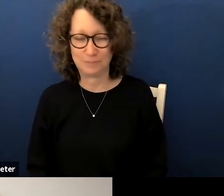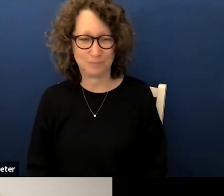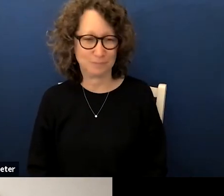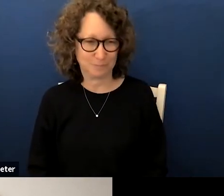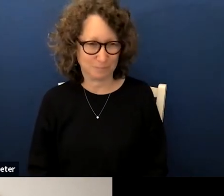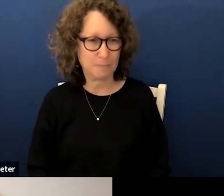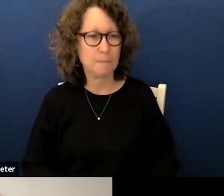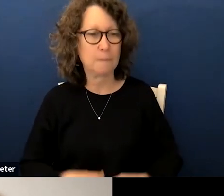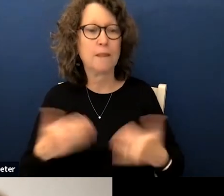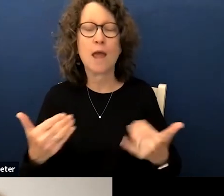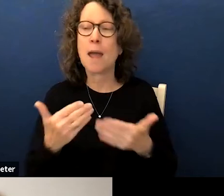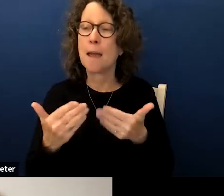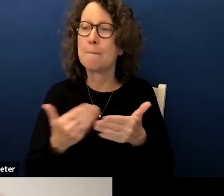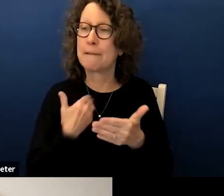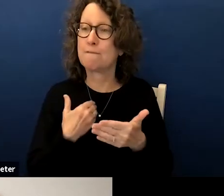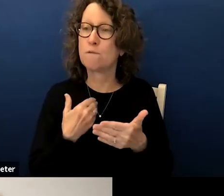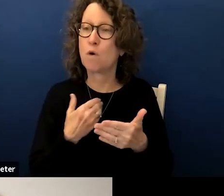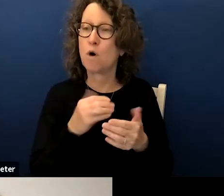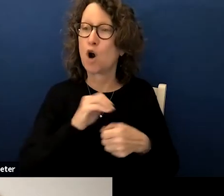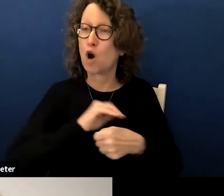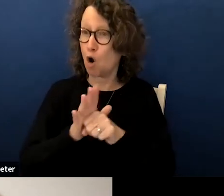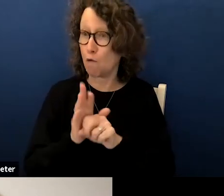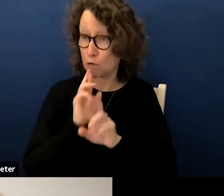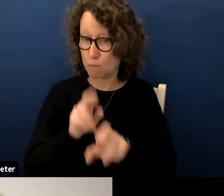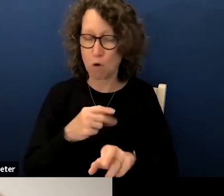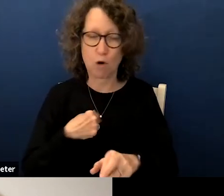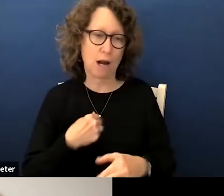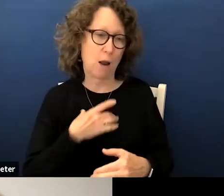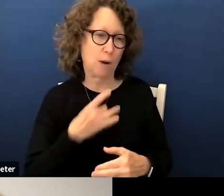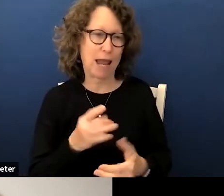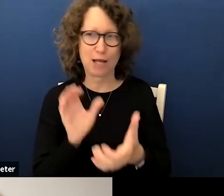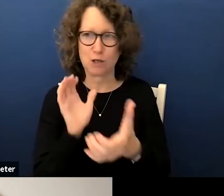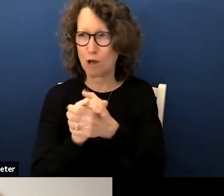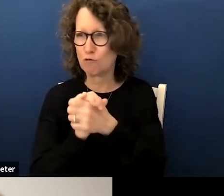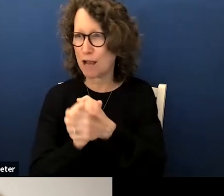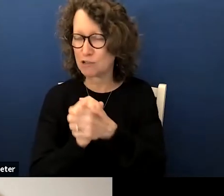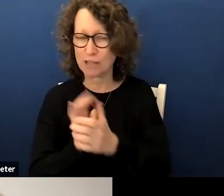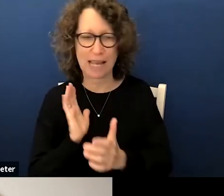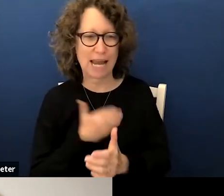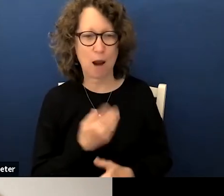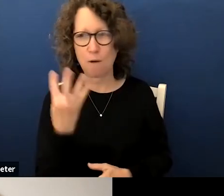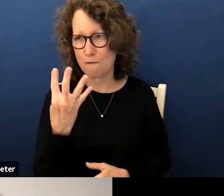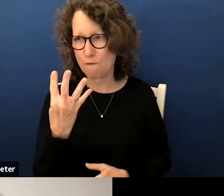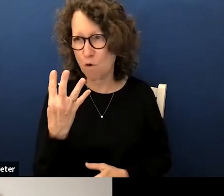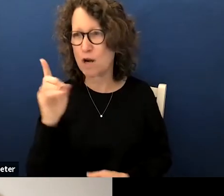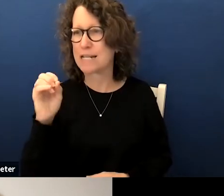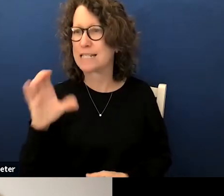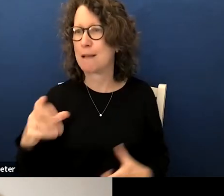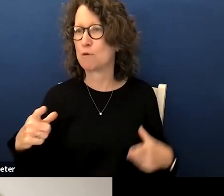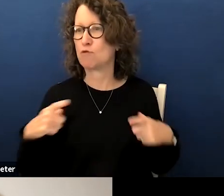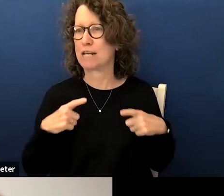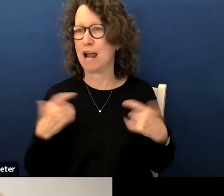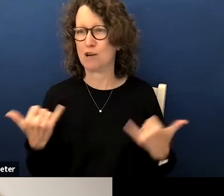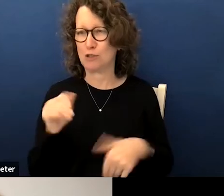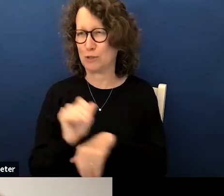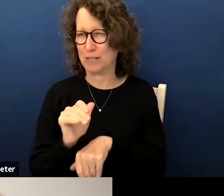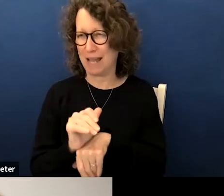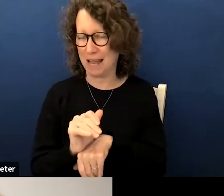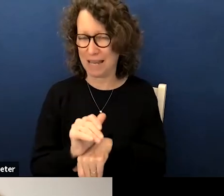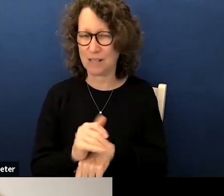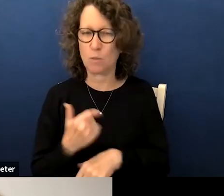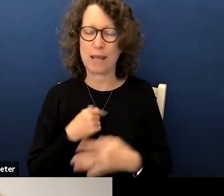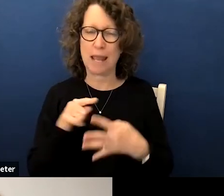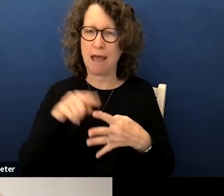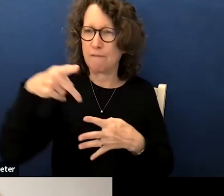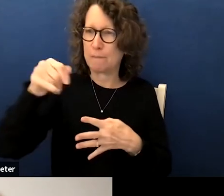so before we go to the coveted report i would just like to congratulate our four december retirees tonight we